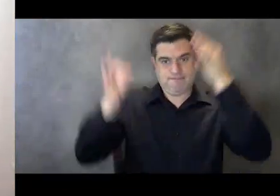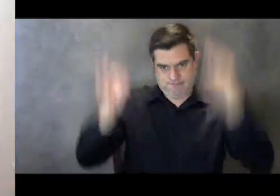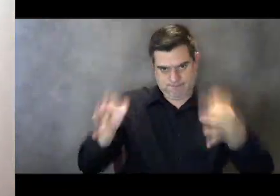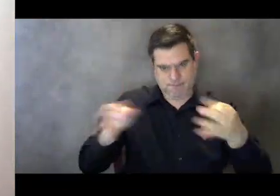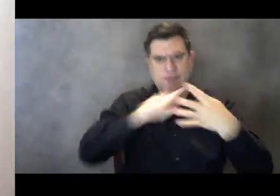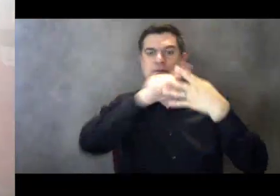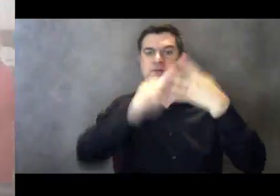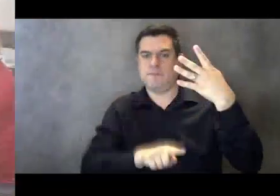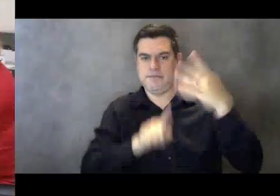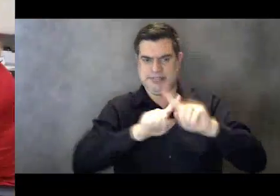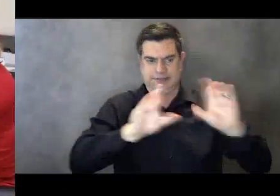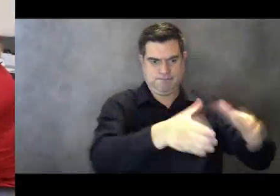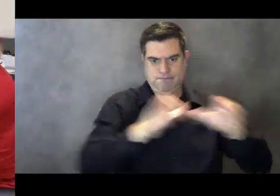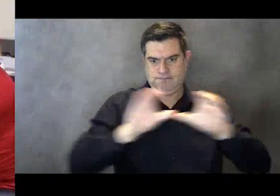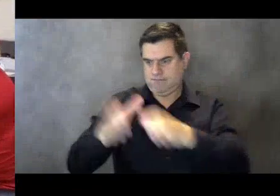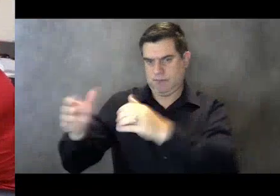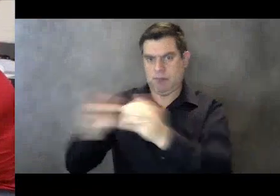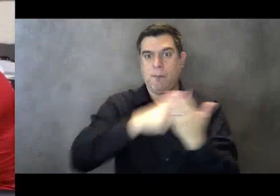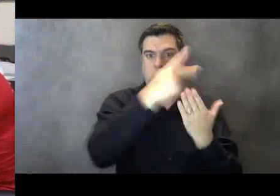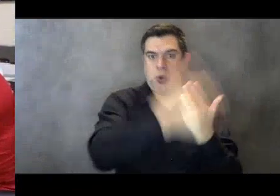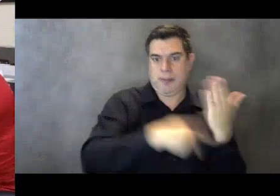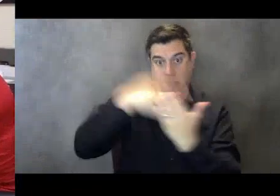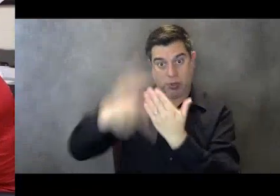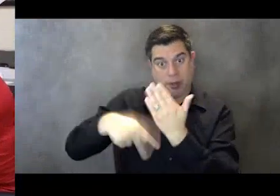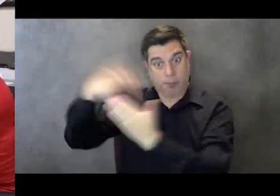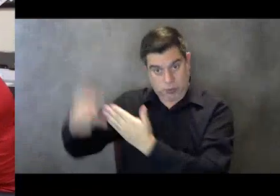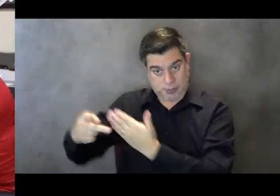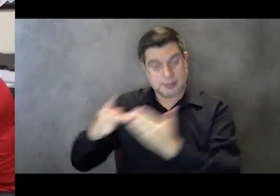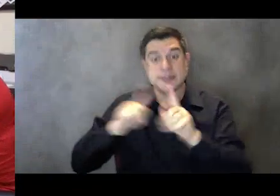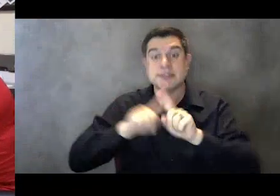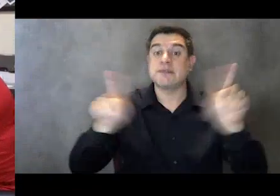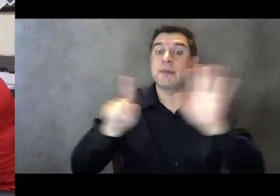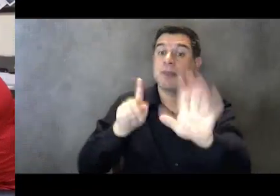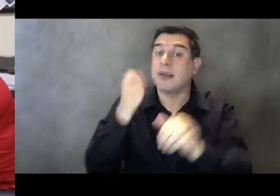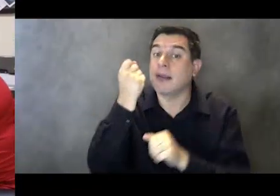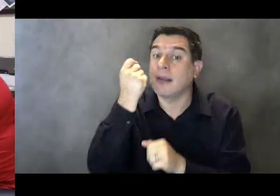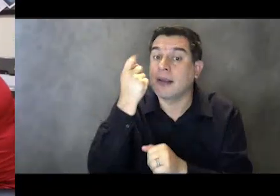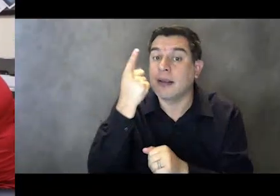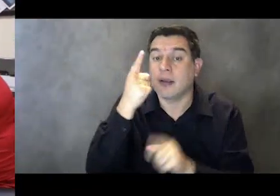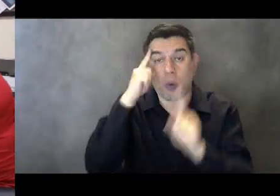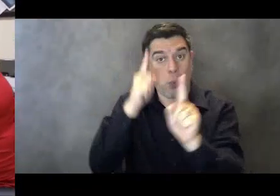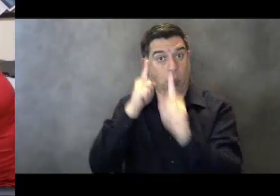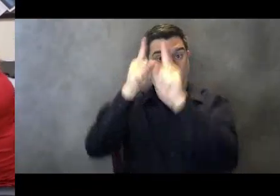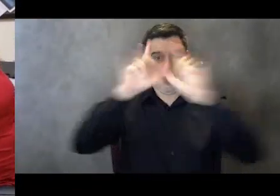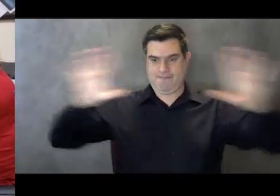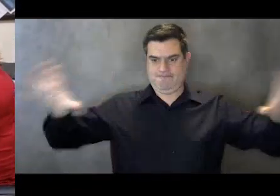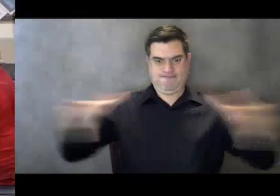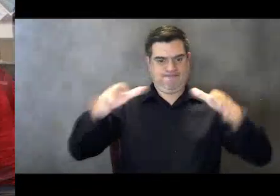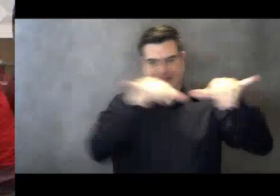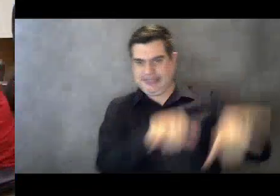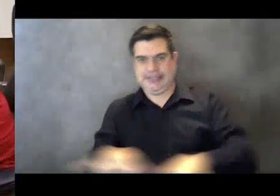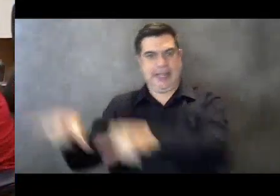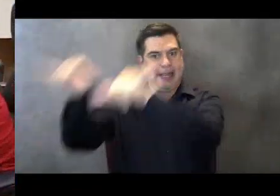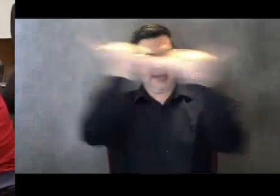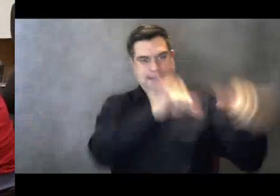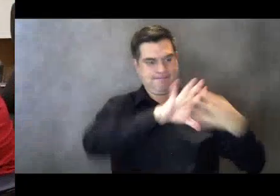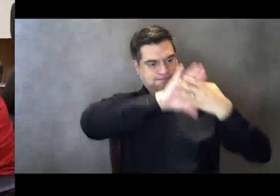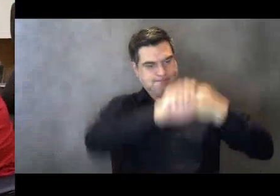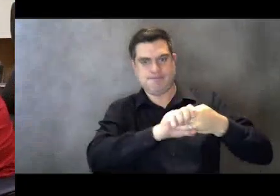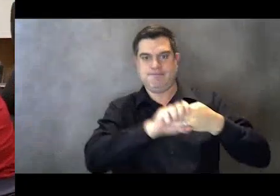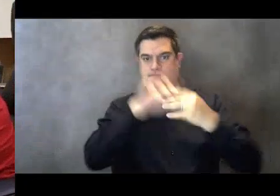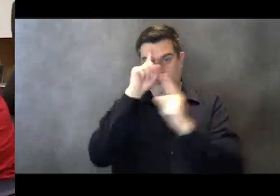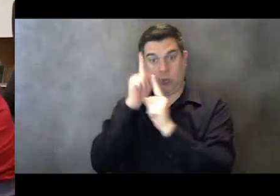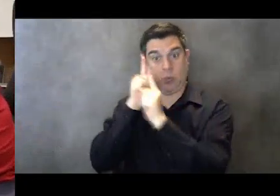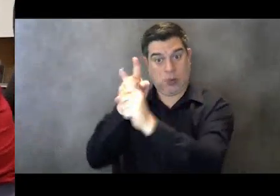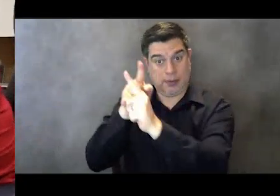While each program is different, the goal is the same. To break down barriers that keep people from living